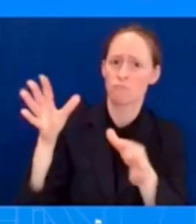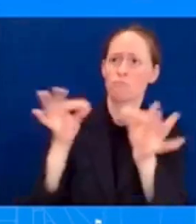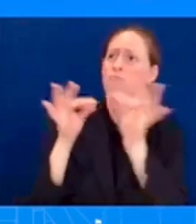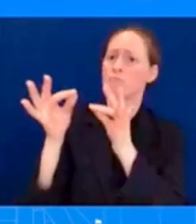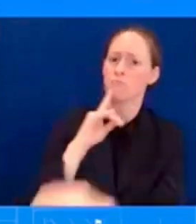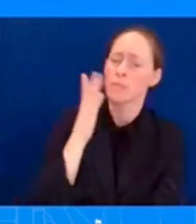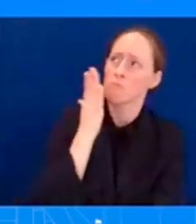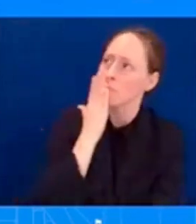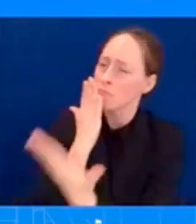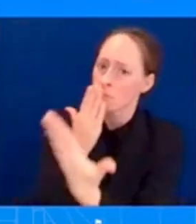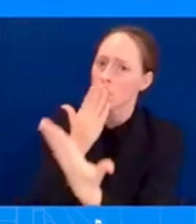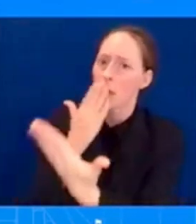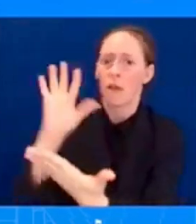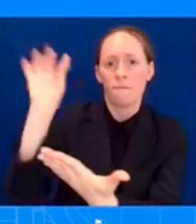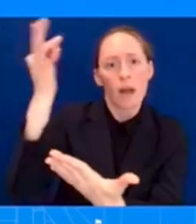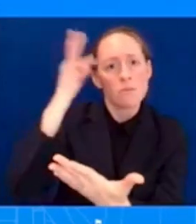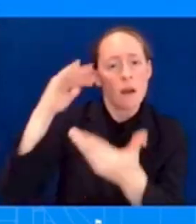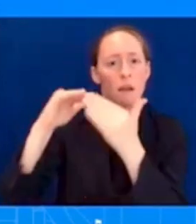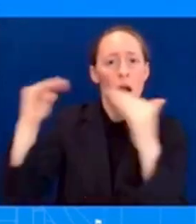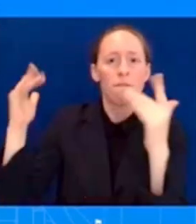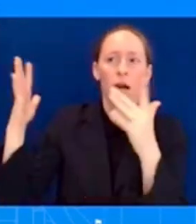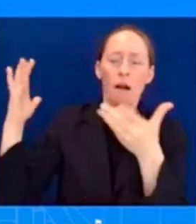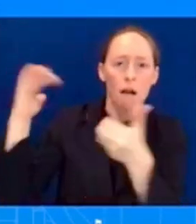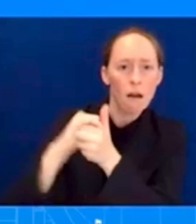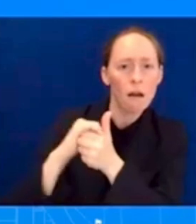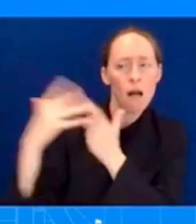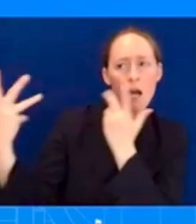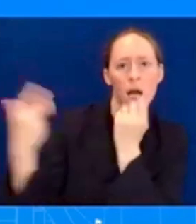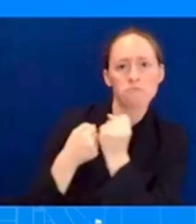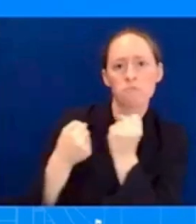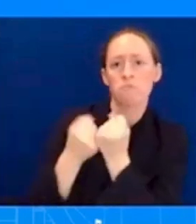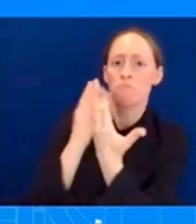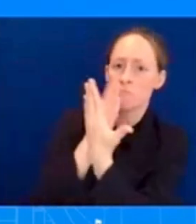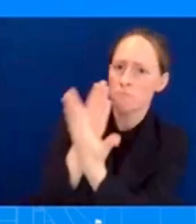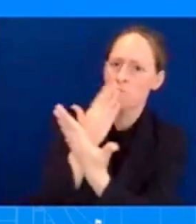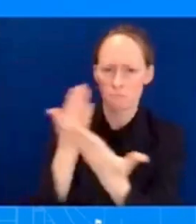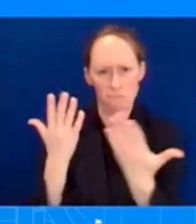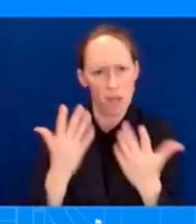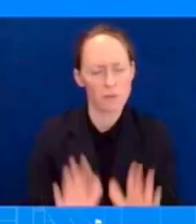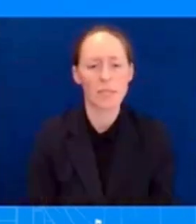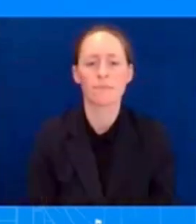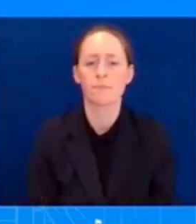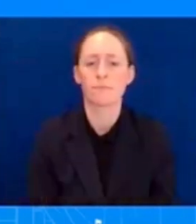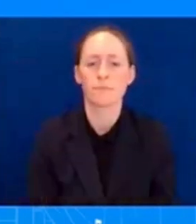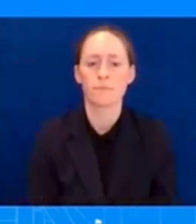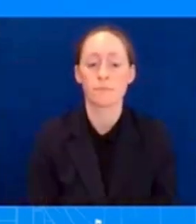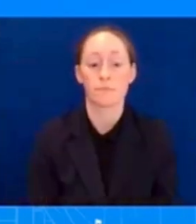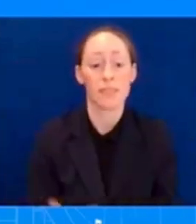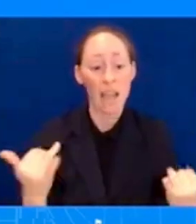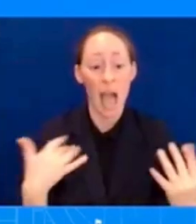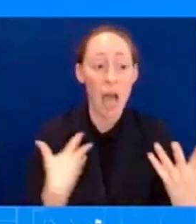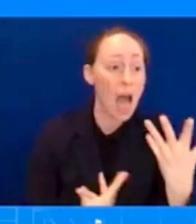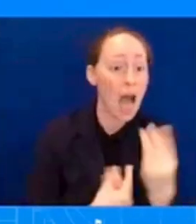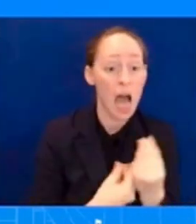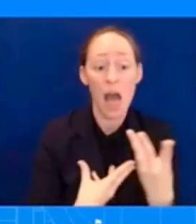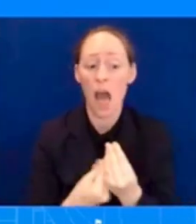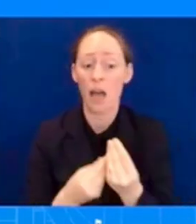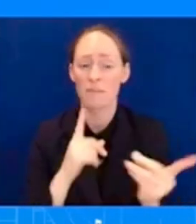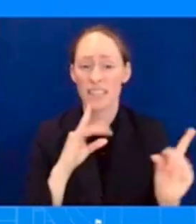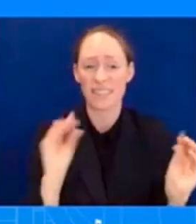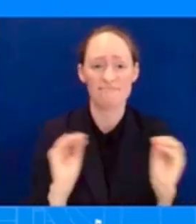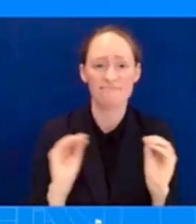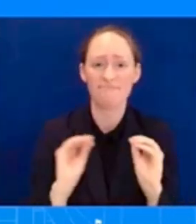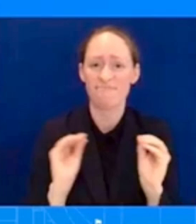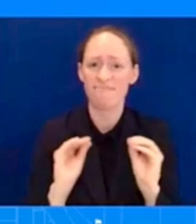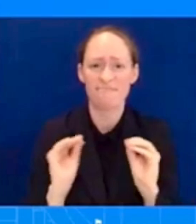government. Of course, you're going to hear from the President. Don't have anything to share at this time. But let's not forget, we did hear from him on Thursday, right,